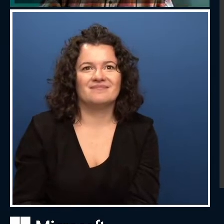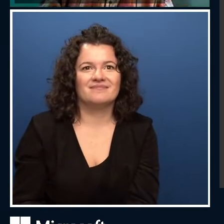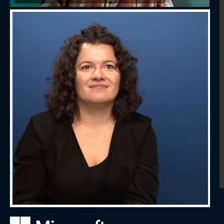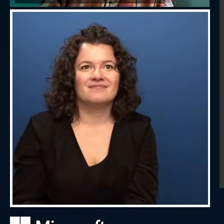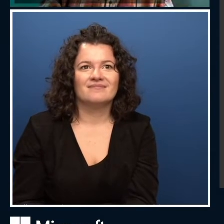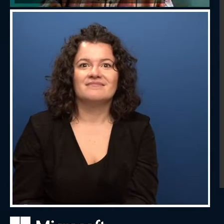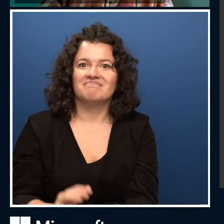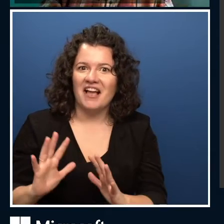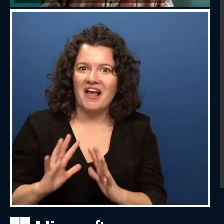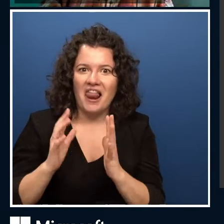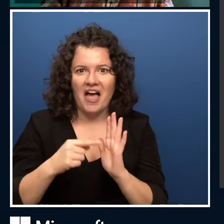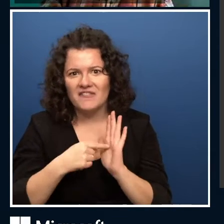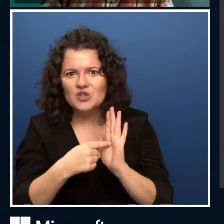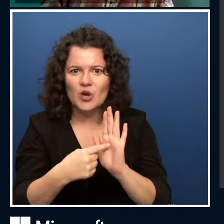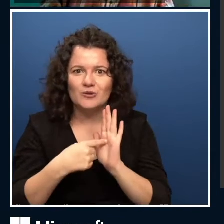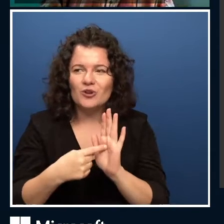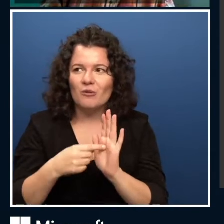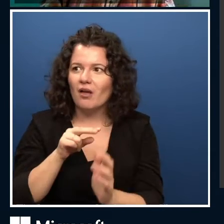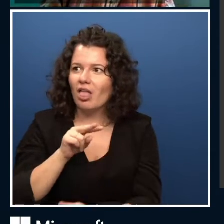well. Good stuff.